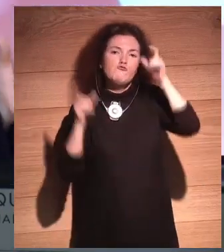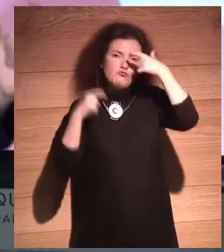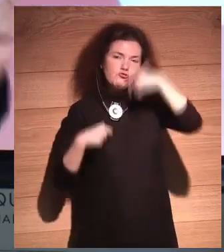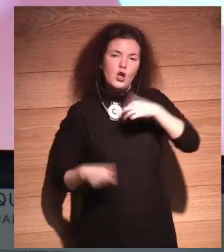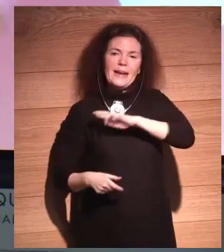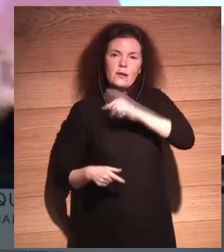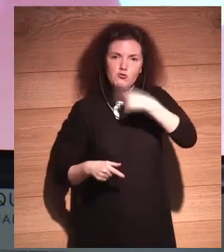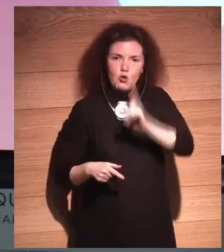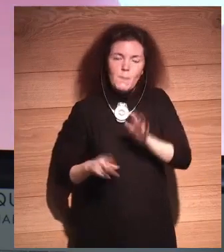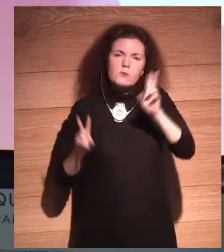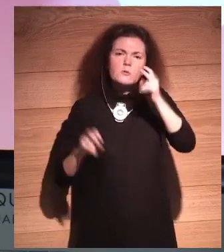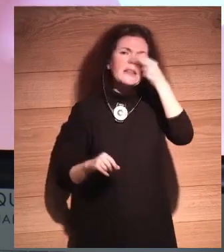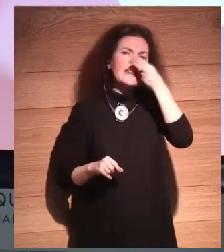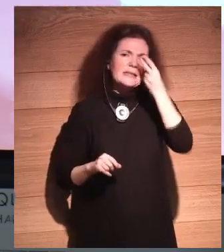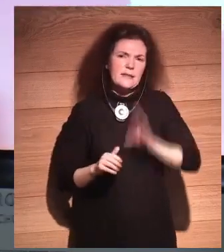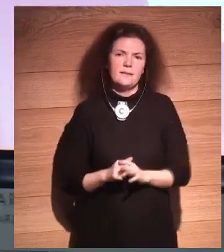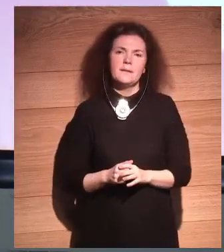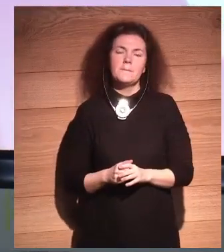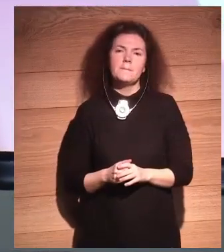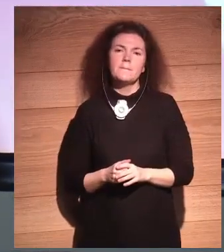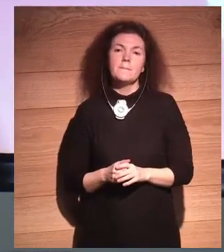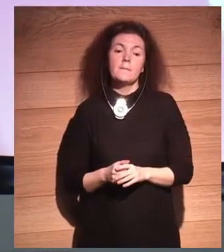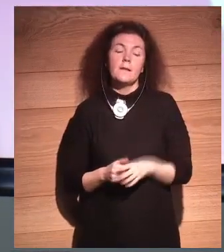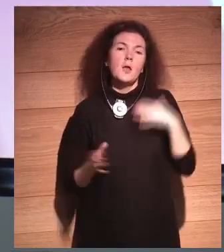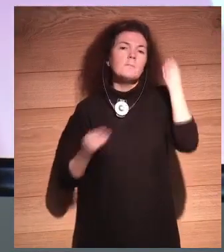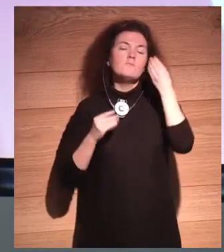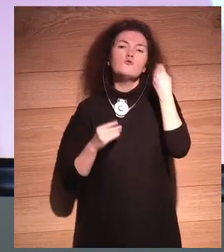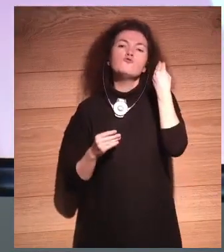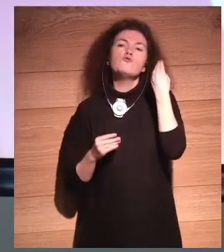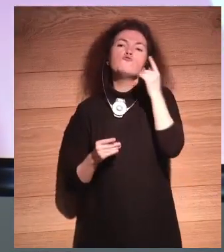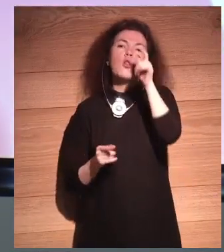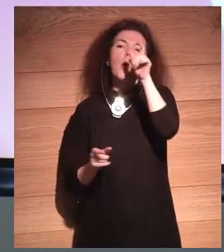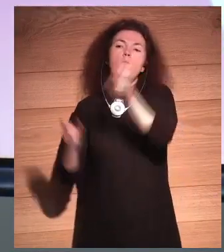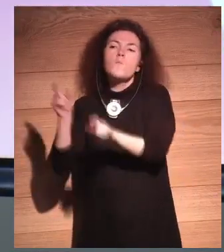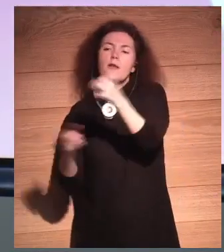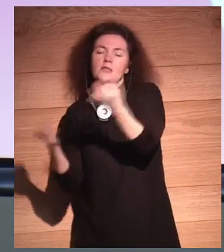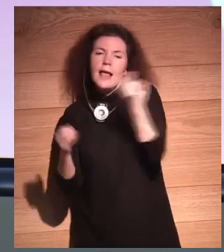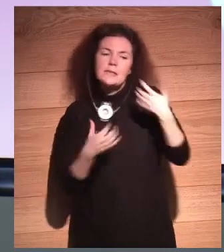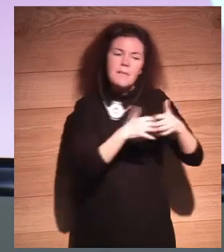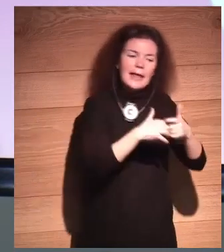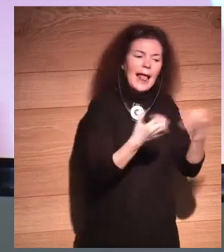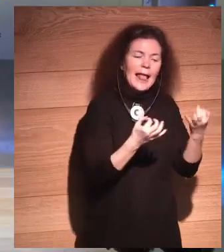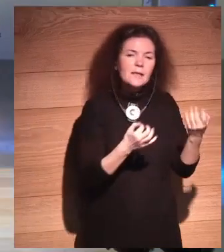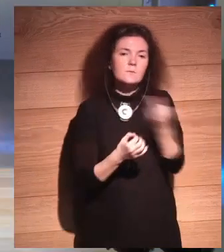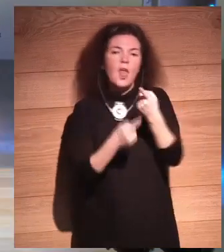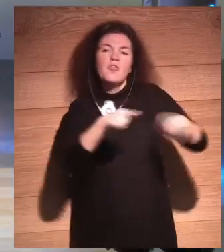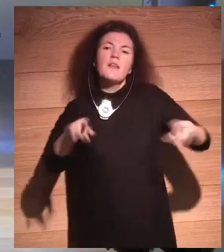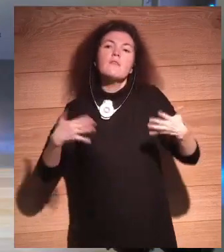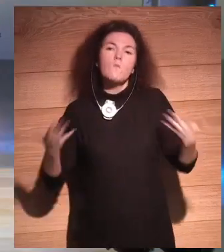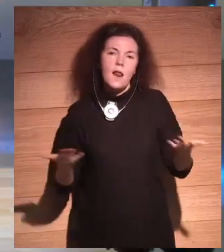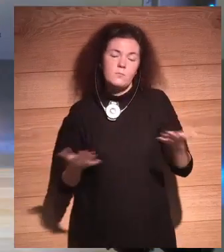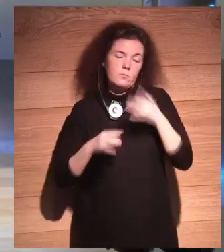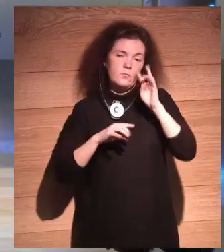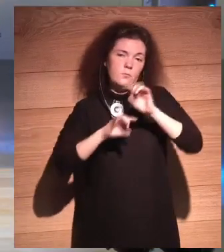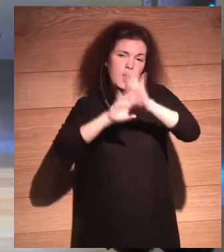you think about who are humans and what are machines? What's the difference? I mean, clearly, you can see this is already our